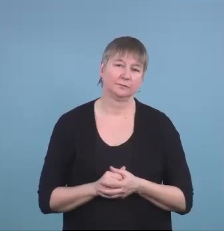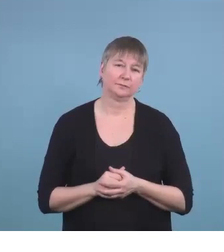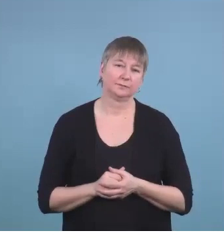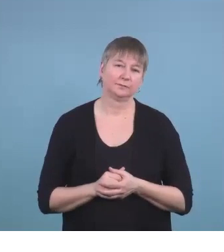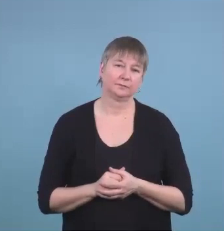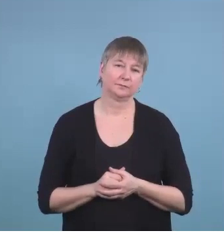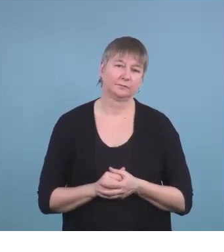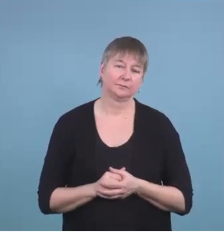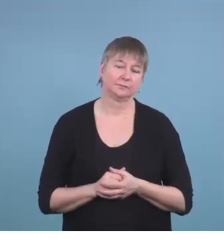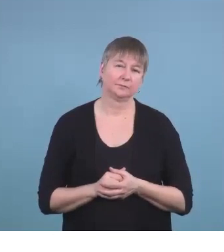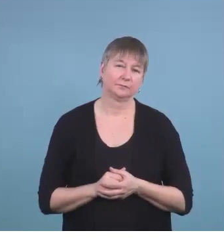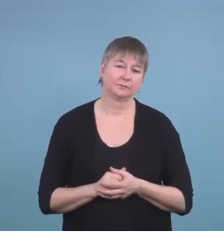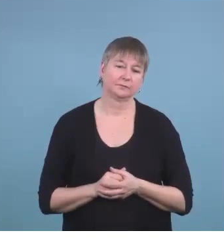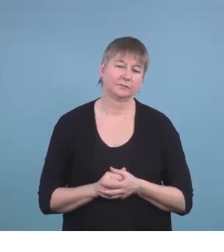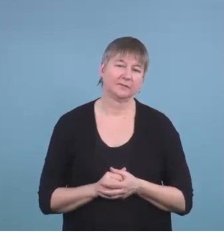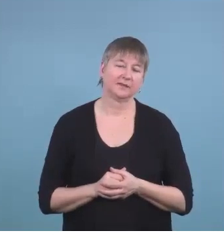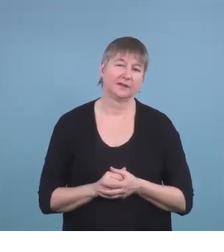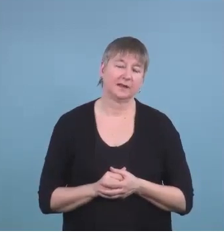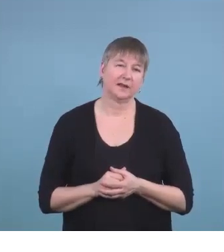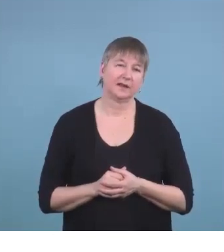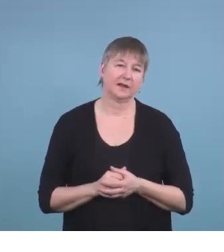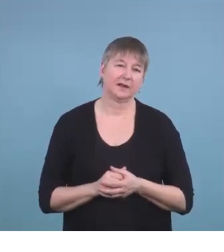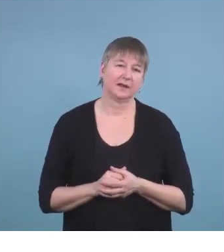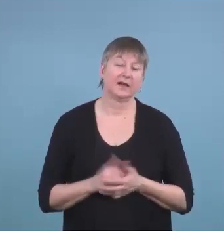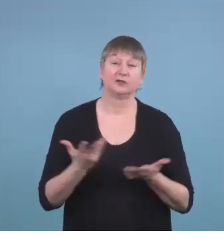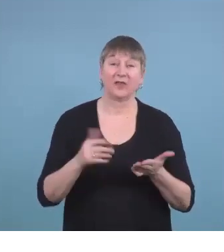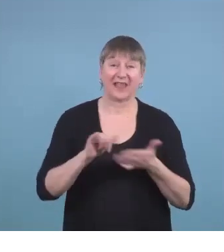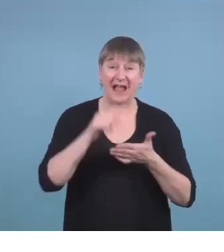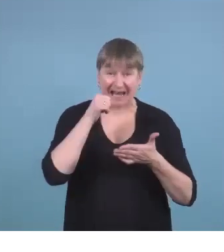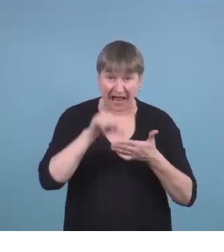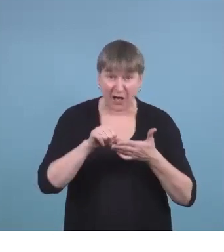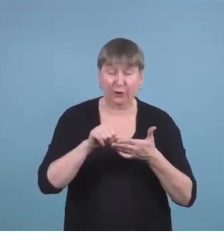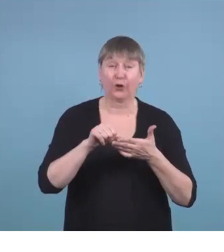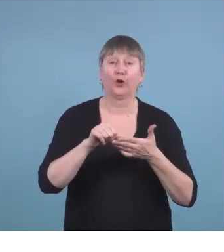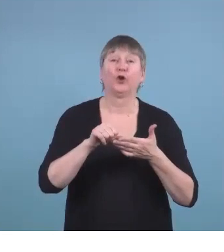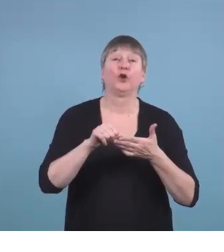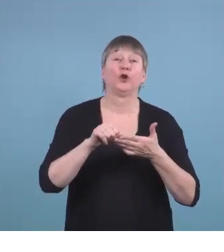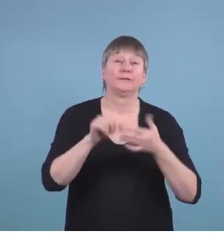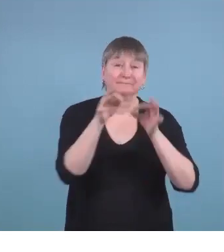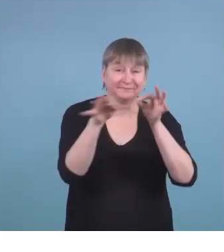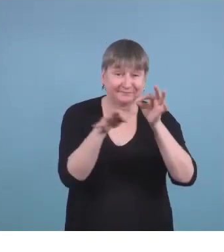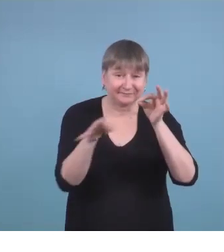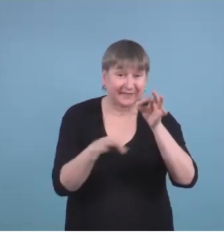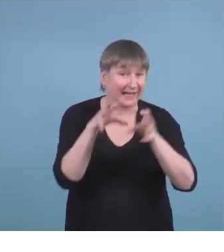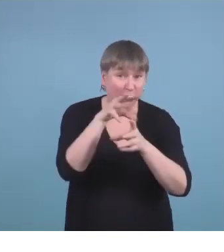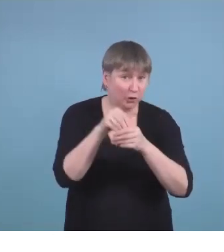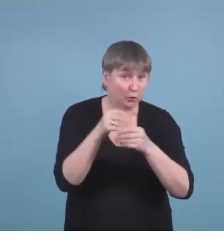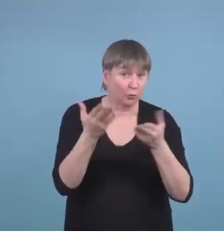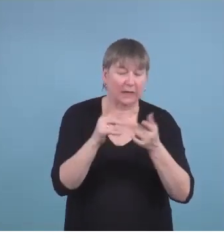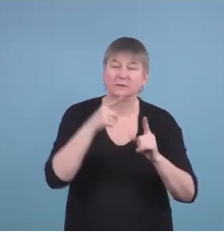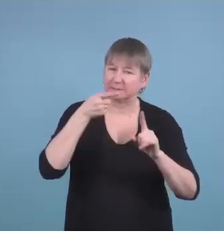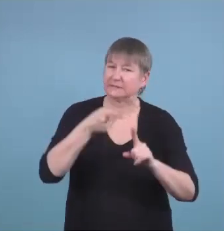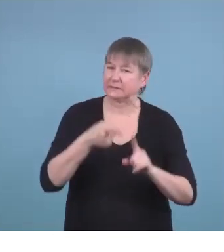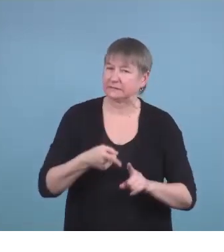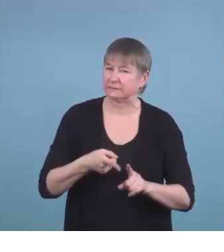and there are some specifics about what that letter does need to include and how it needs to